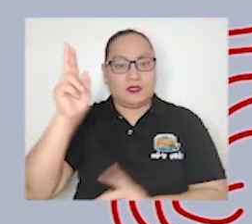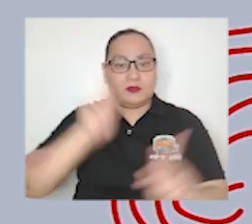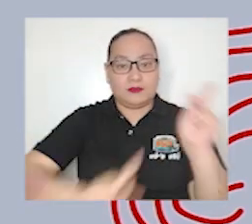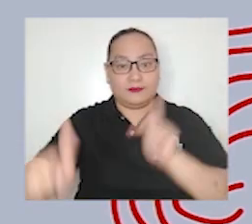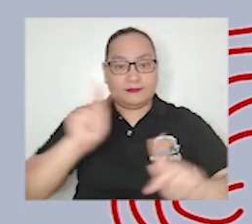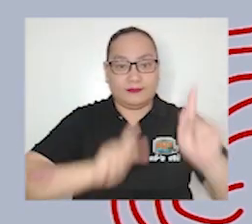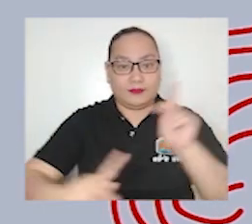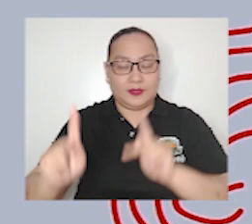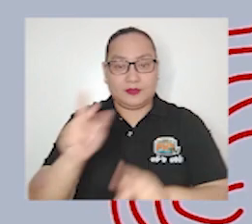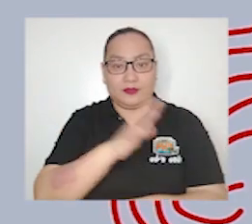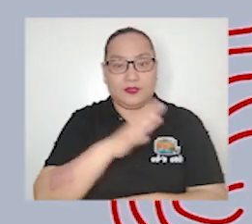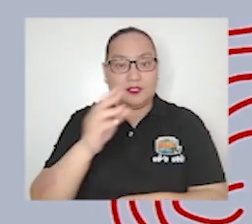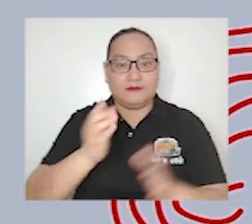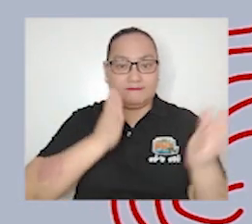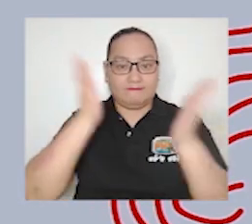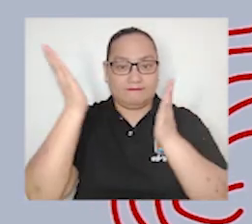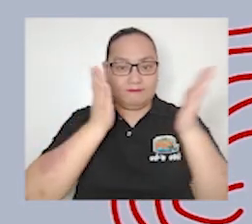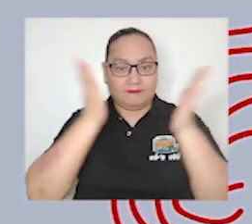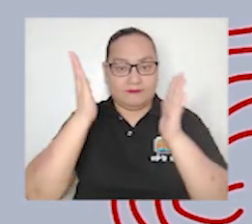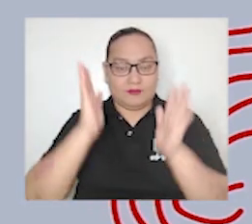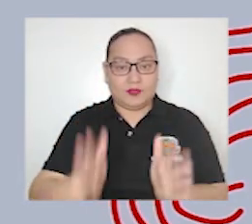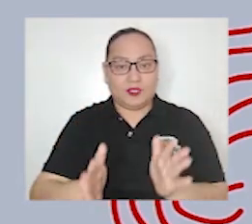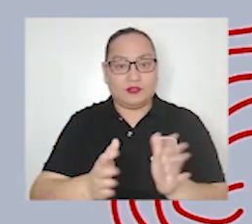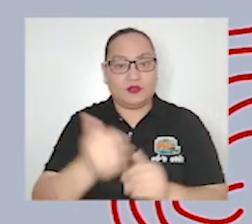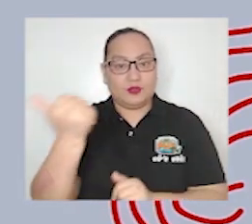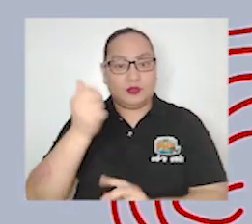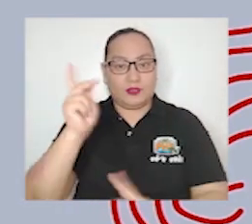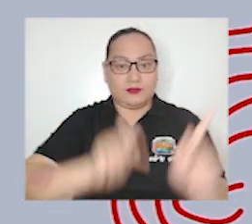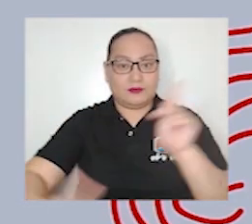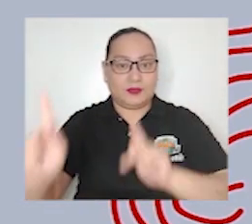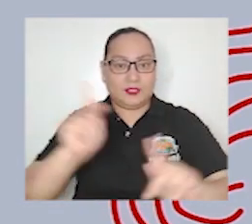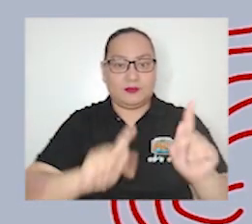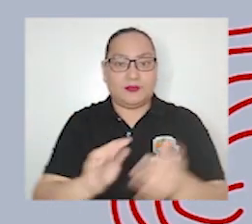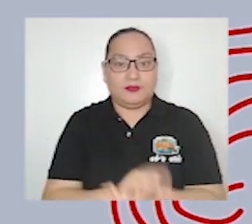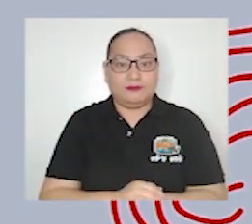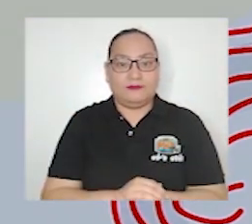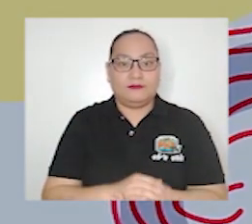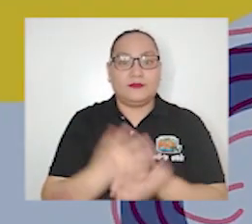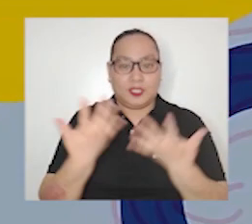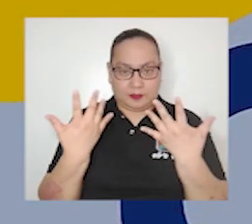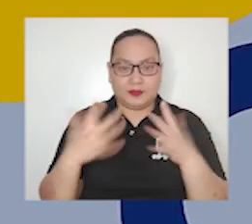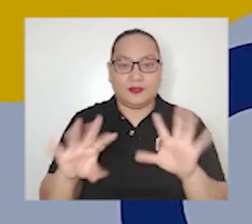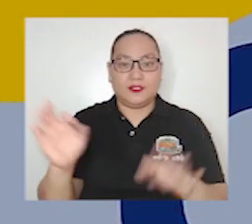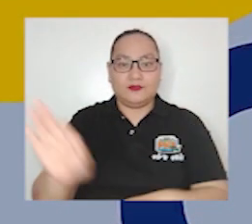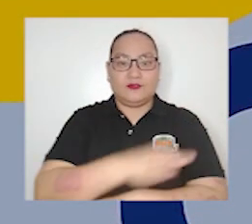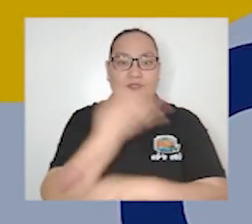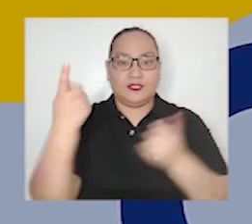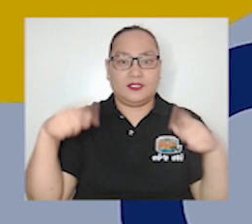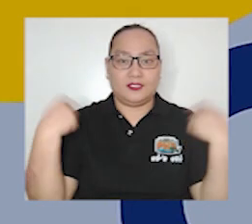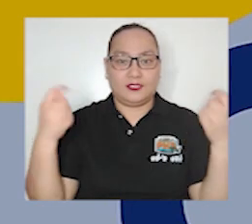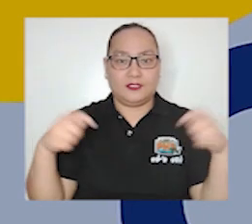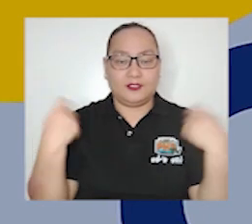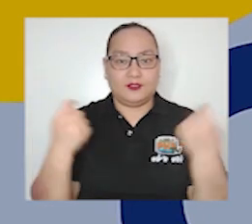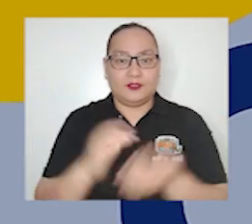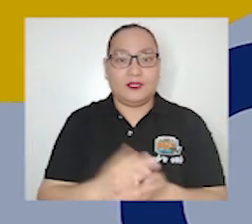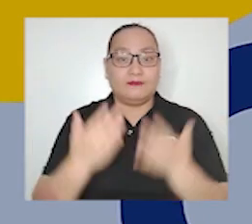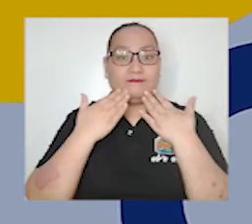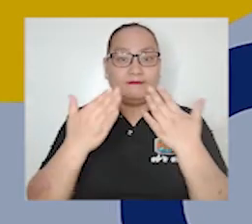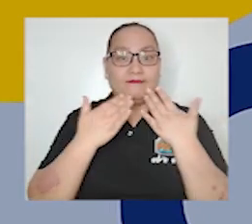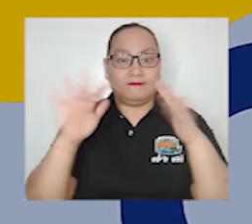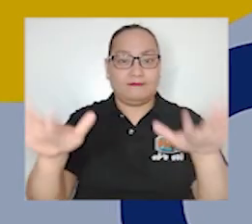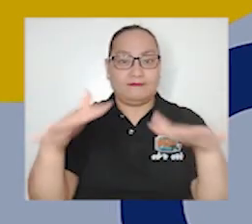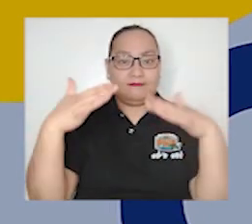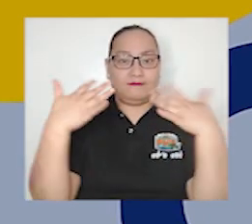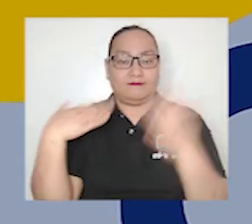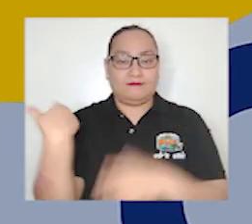citizens and better servants to the people that's it Ferdandino Tins thank you